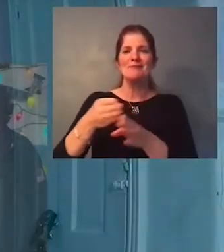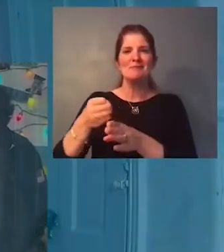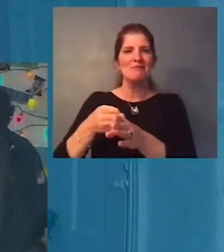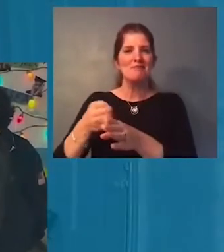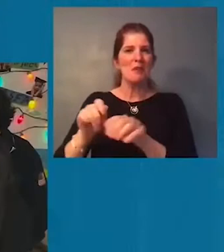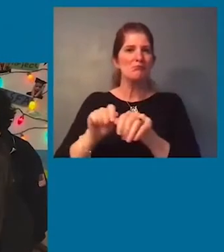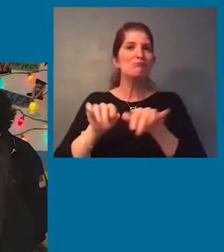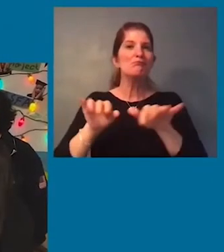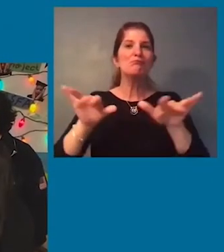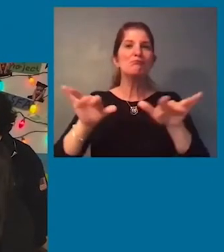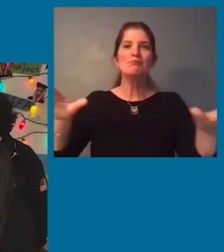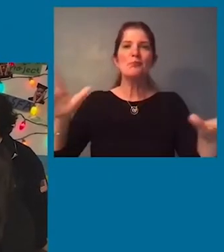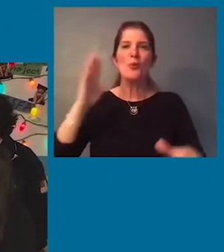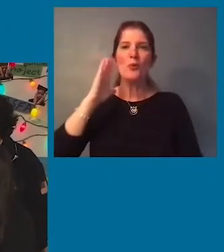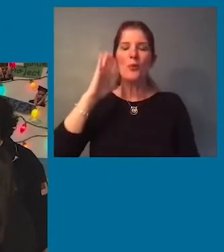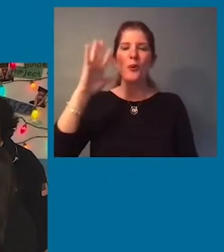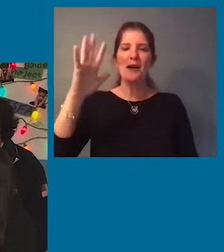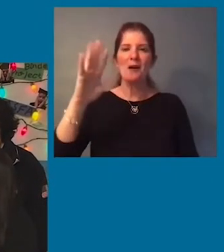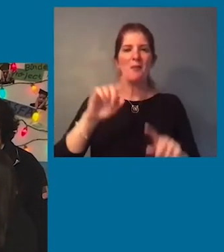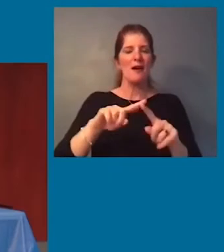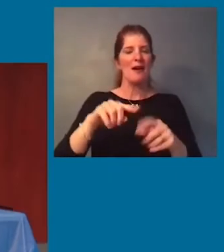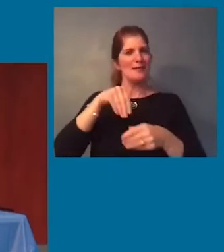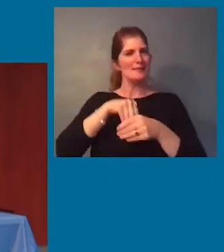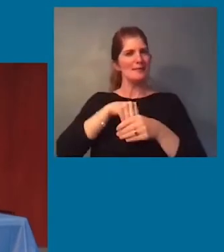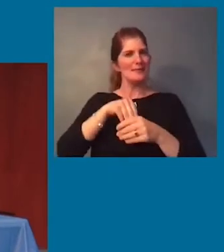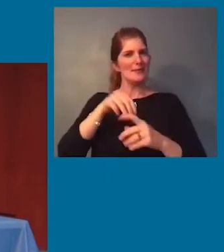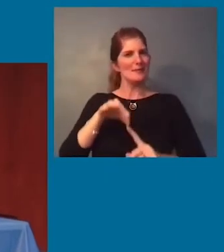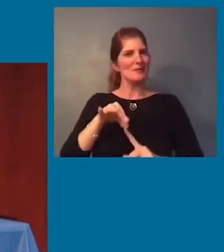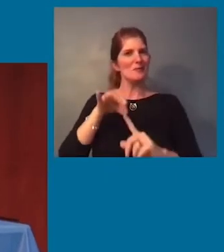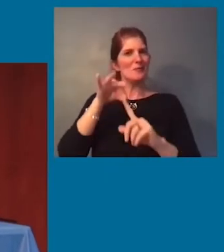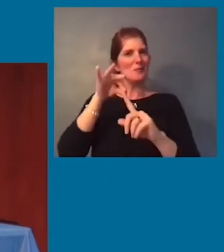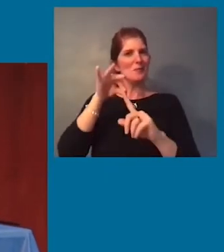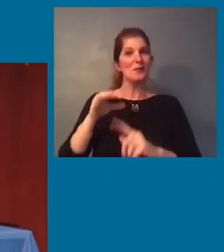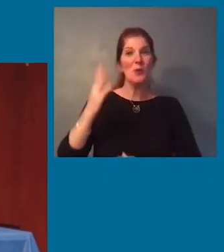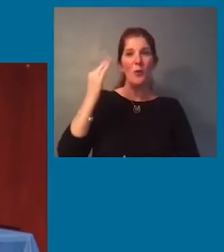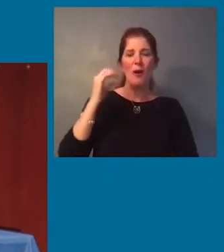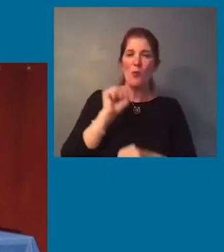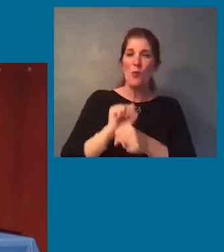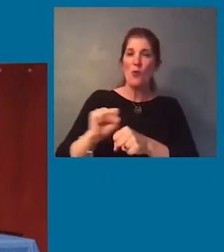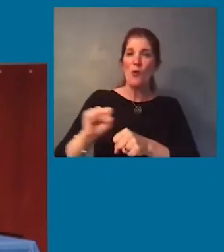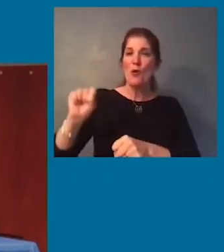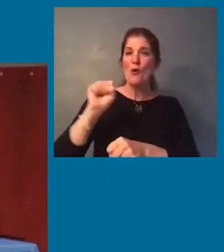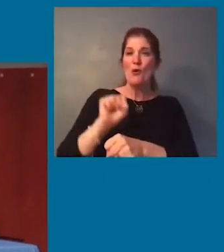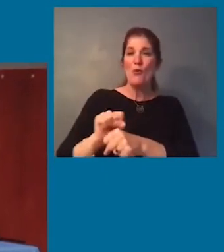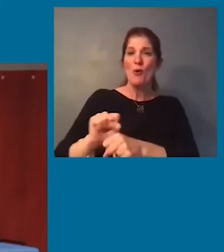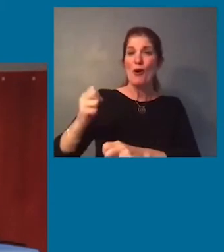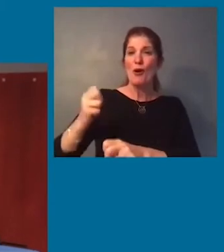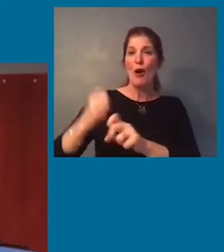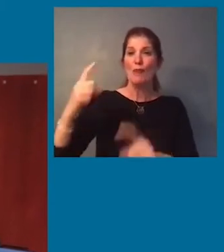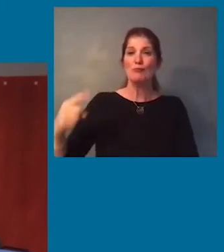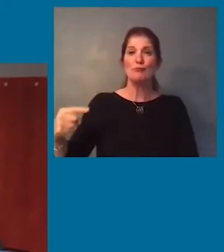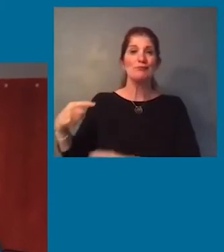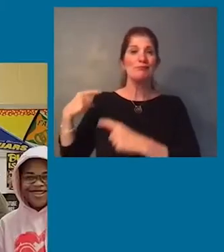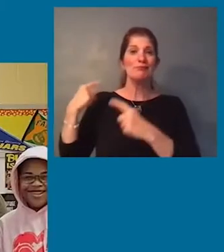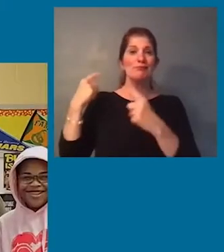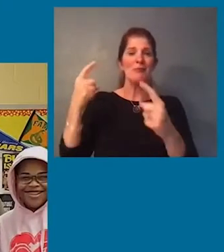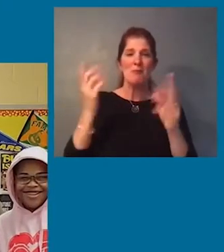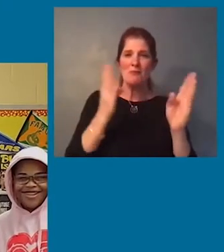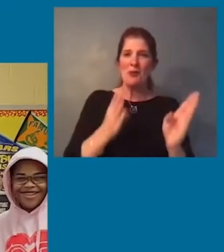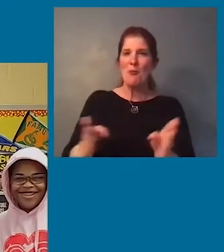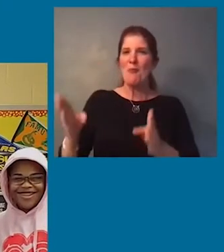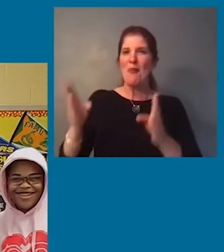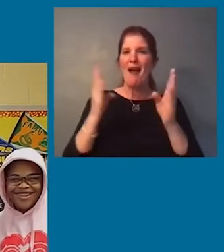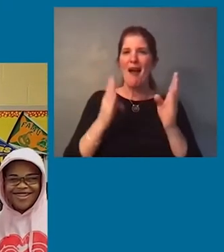is something special in our heart. We worked so hard to stand right here